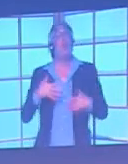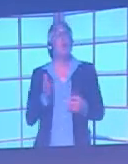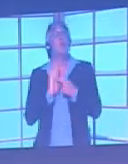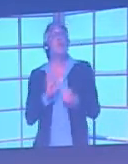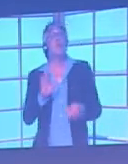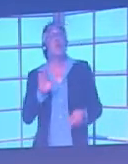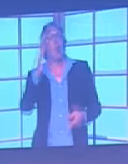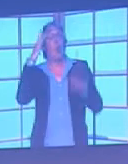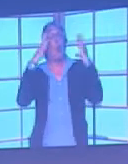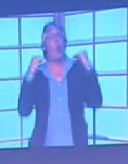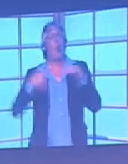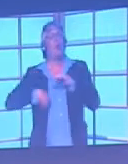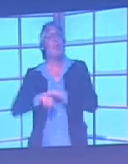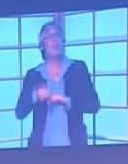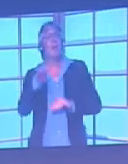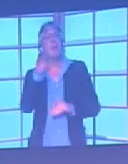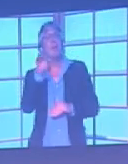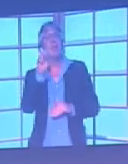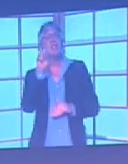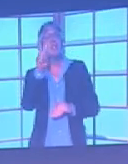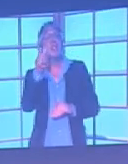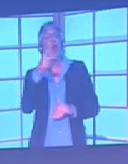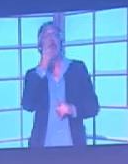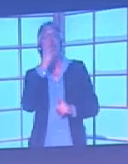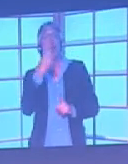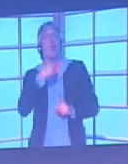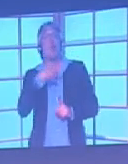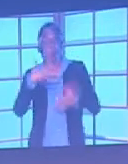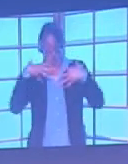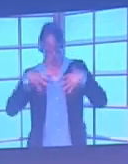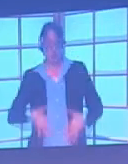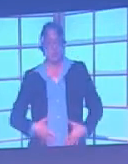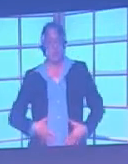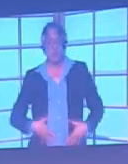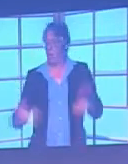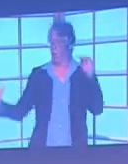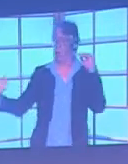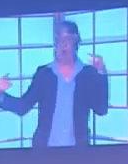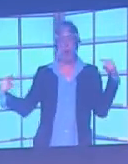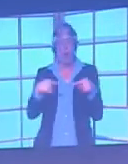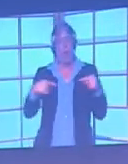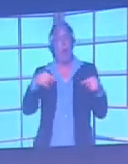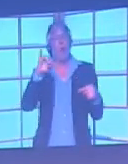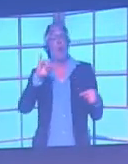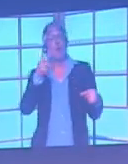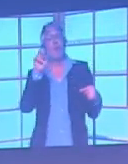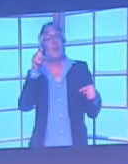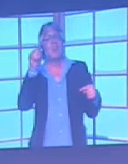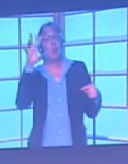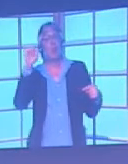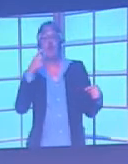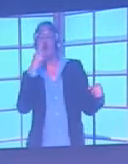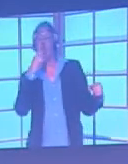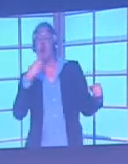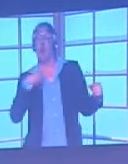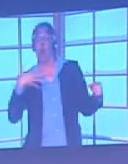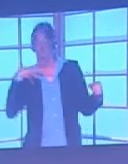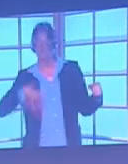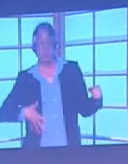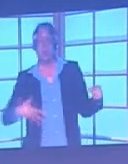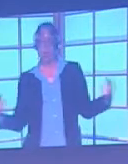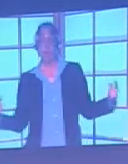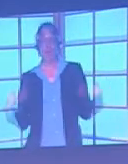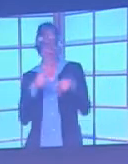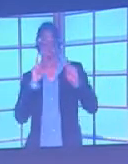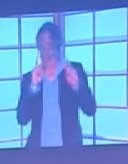Eindhoven in red and white stripes would cause a problem playing Juventus in black and white stripes. Red against green I'll come onto